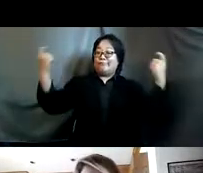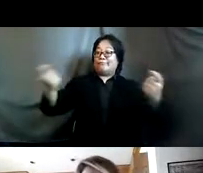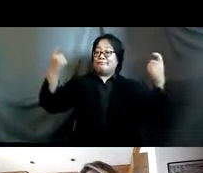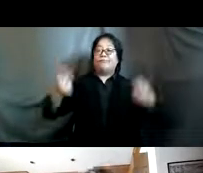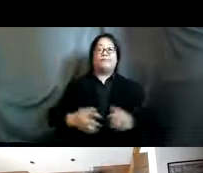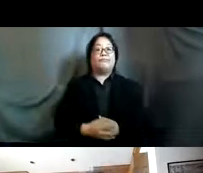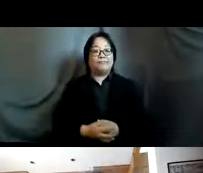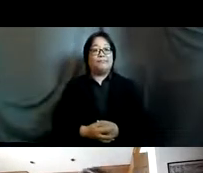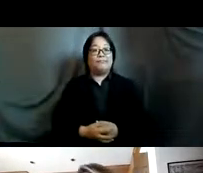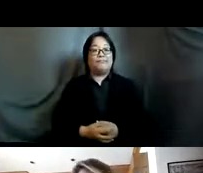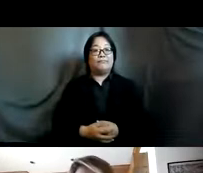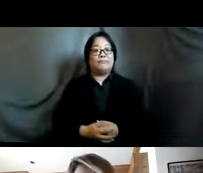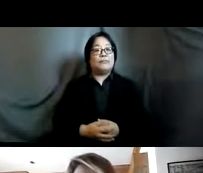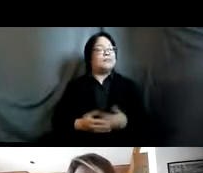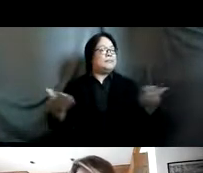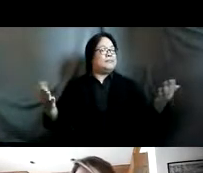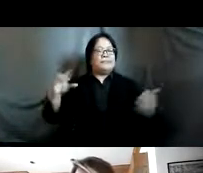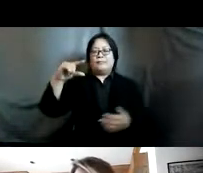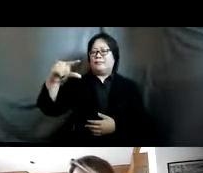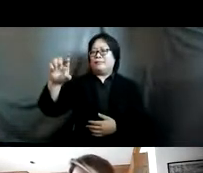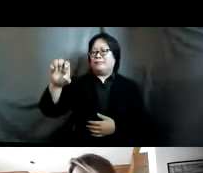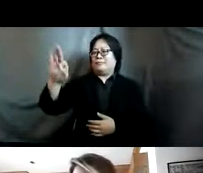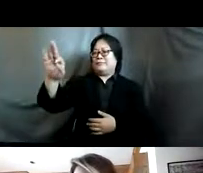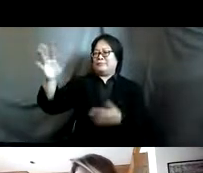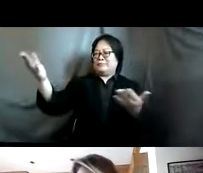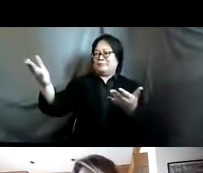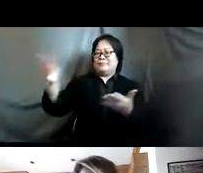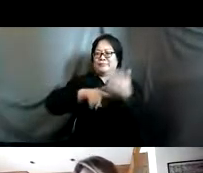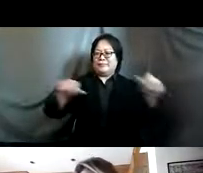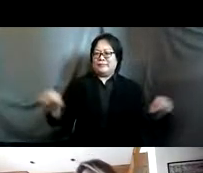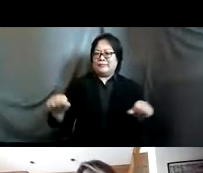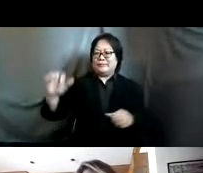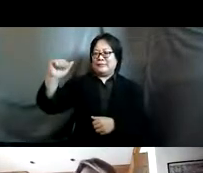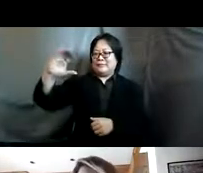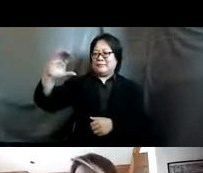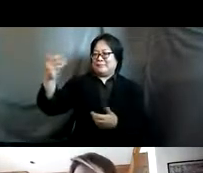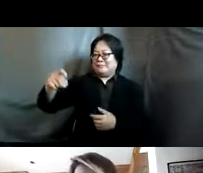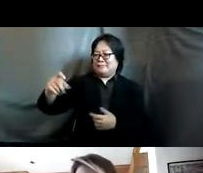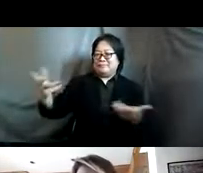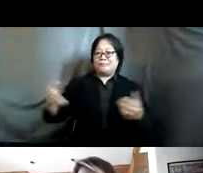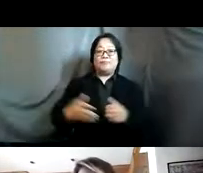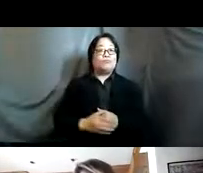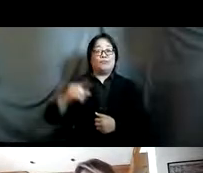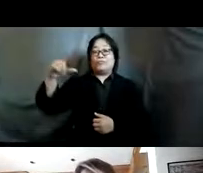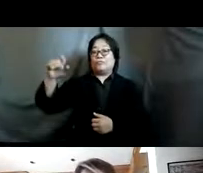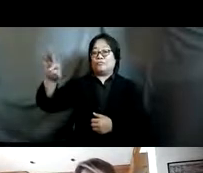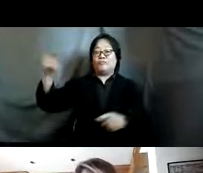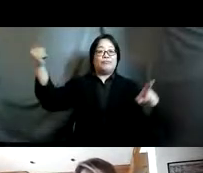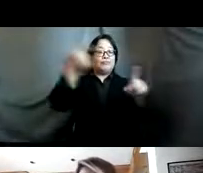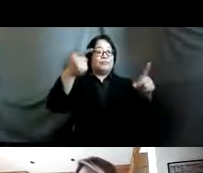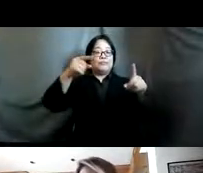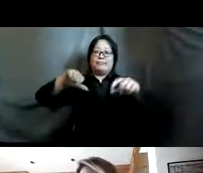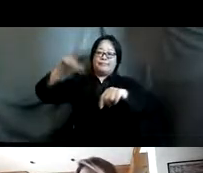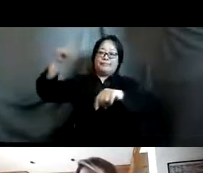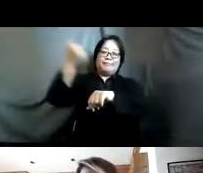so what's the gender equality forum and what are the action coalitions around the forum gender equality forum really aims to set the foundation